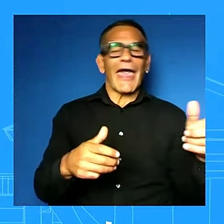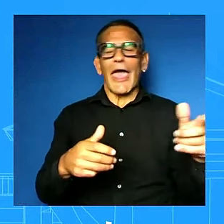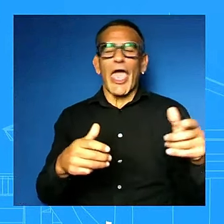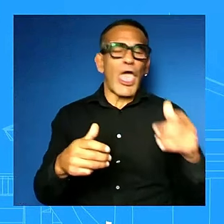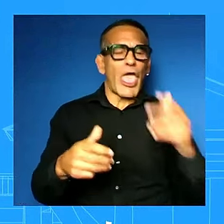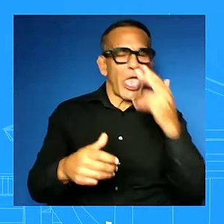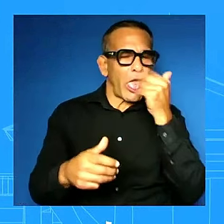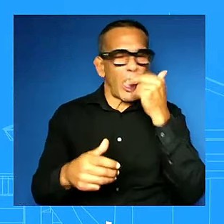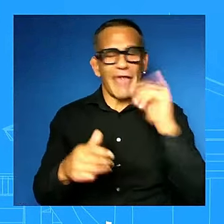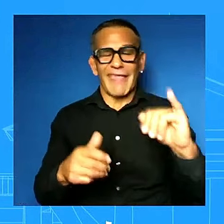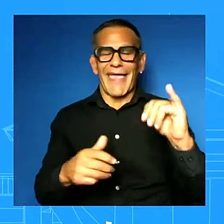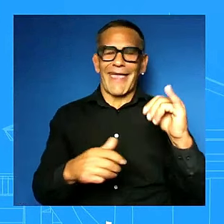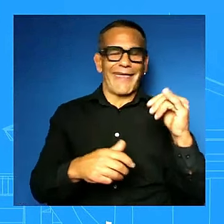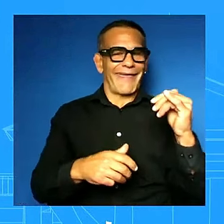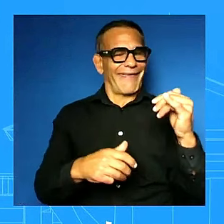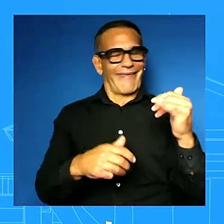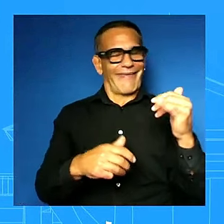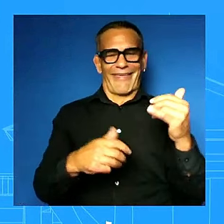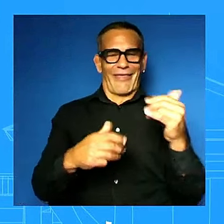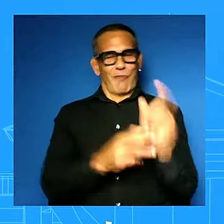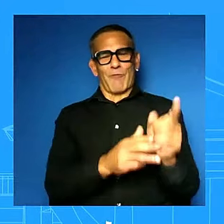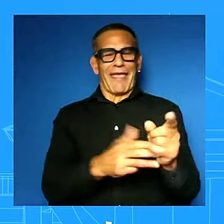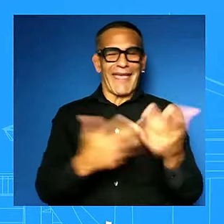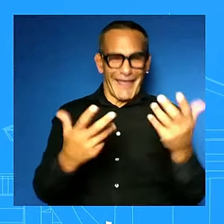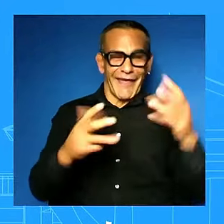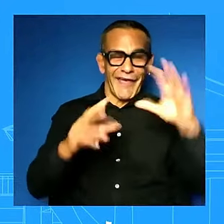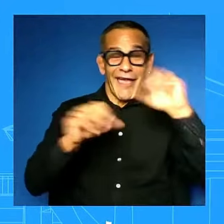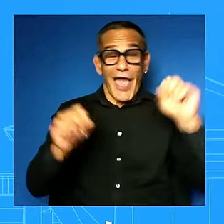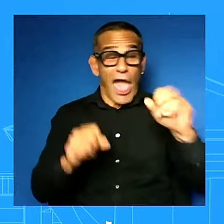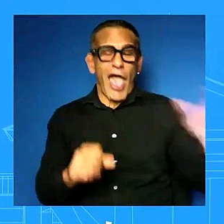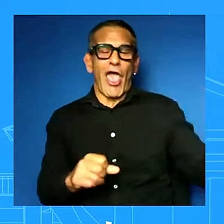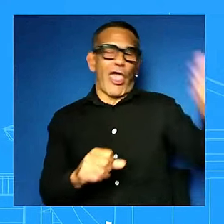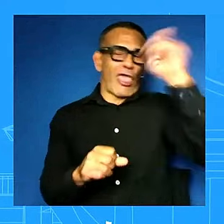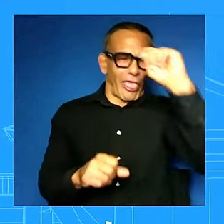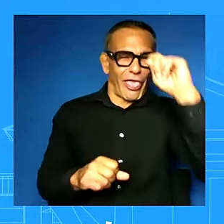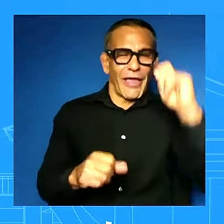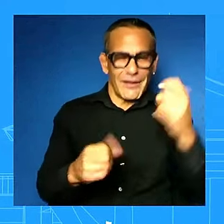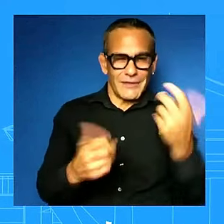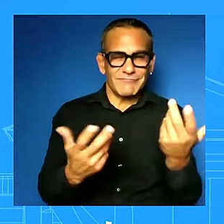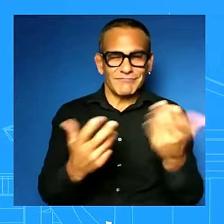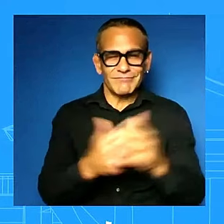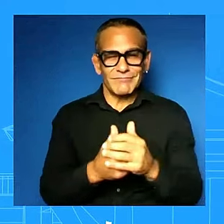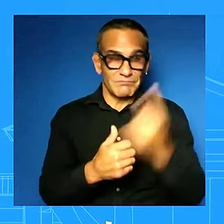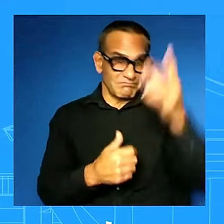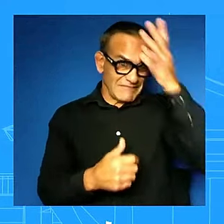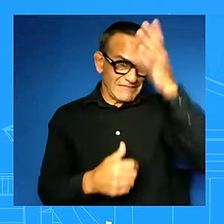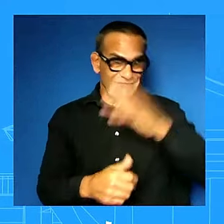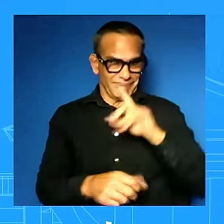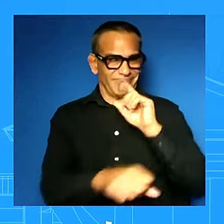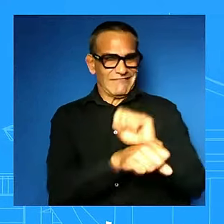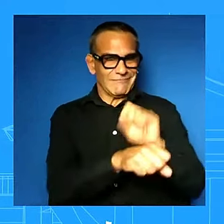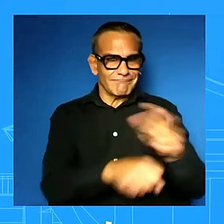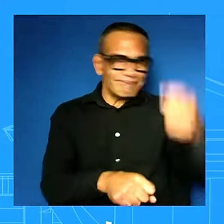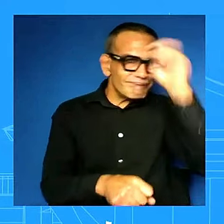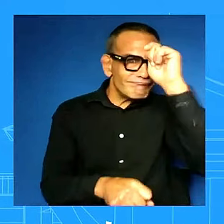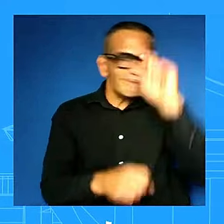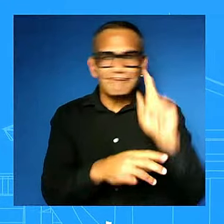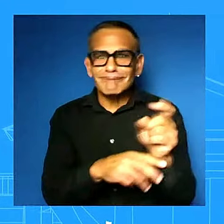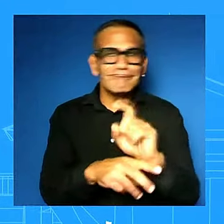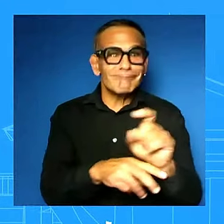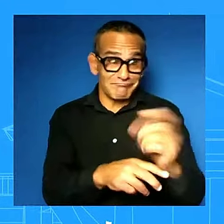a presidential hat to a man who was wearing a trump cap he was wearing a trump hat and he offered it to him as a gesture